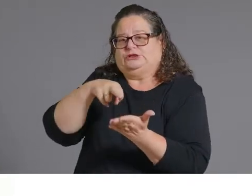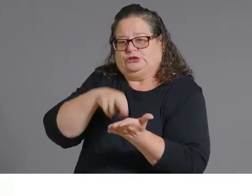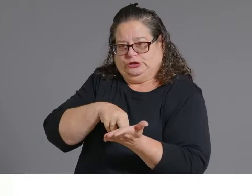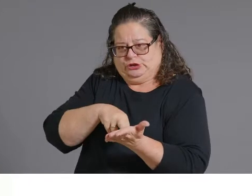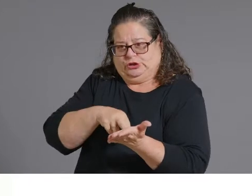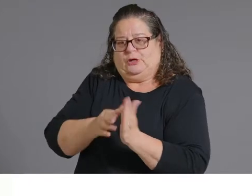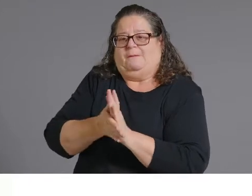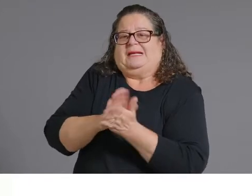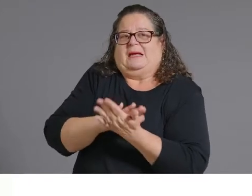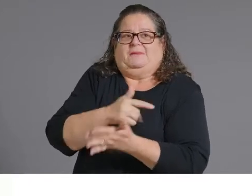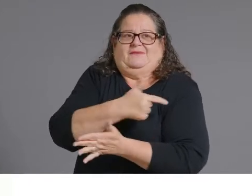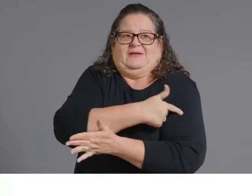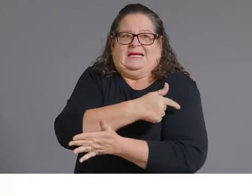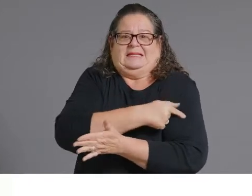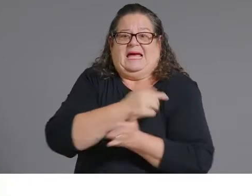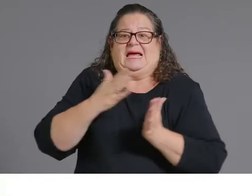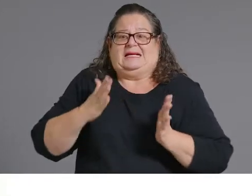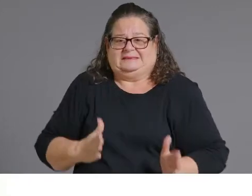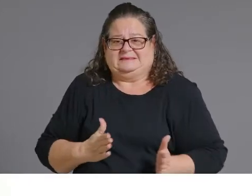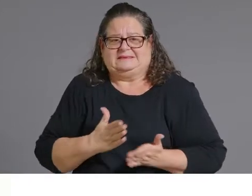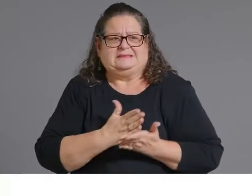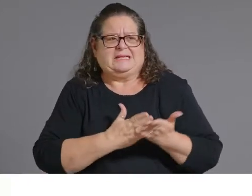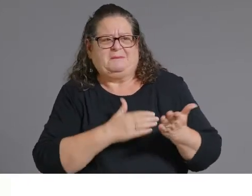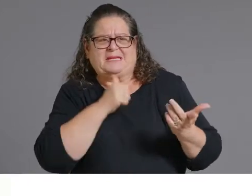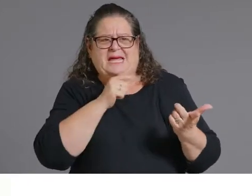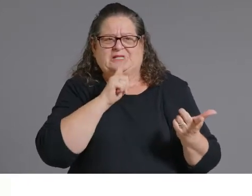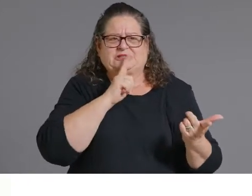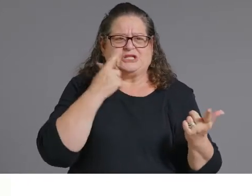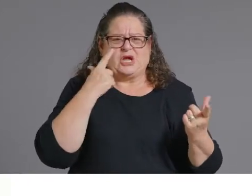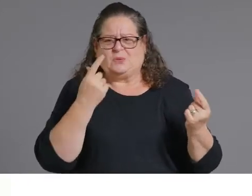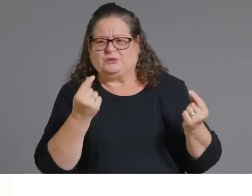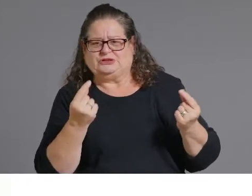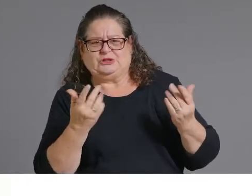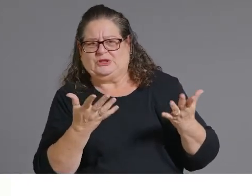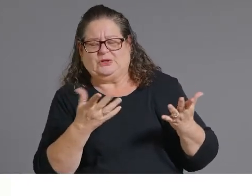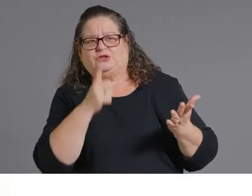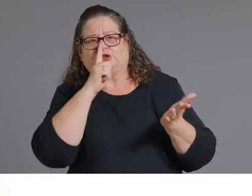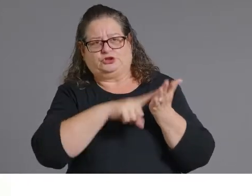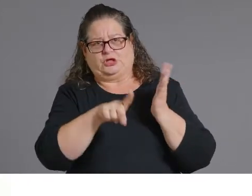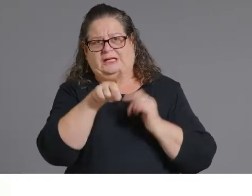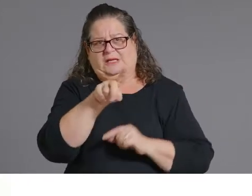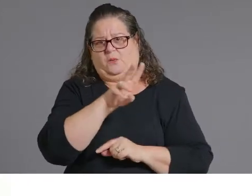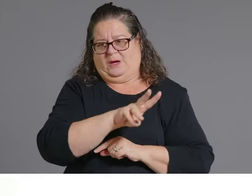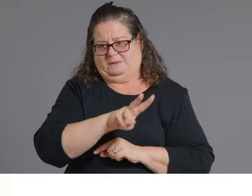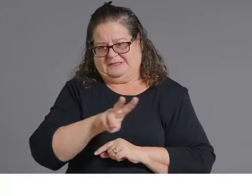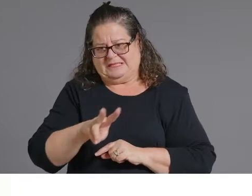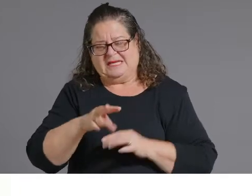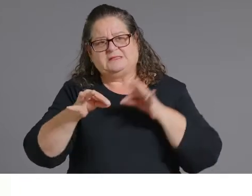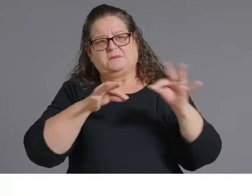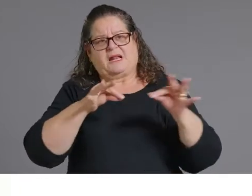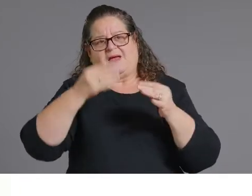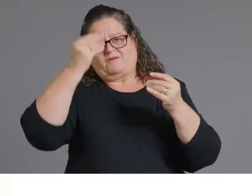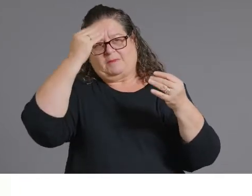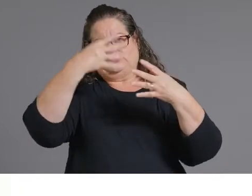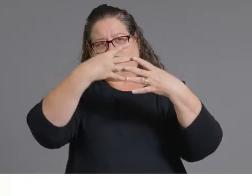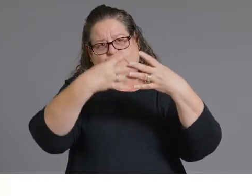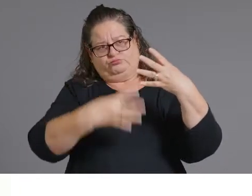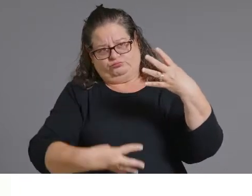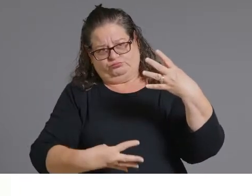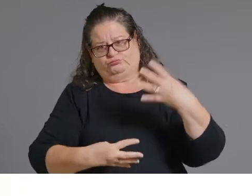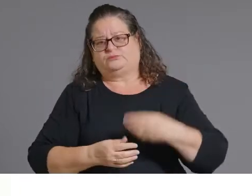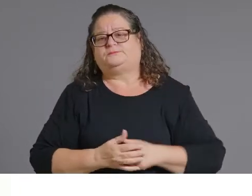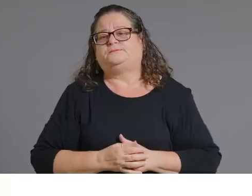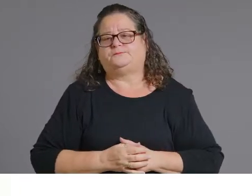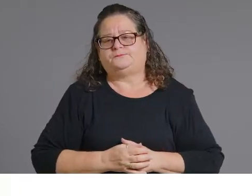we have an a web page where providers can go it'll walk them through on how to become an onboarded provider what is